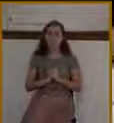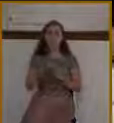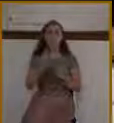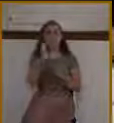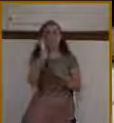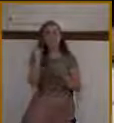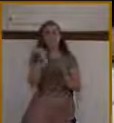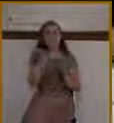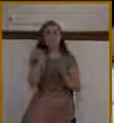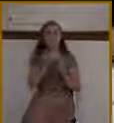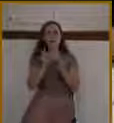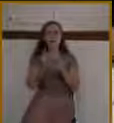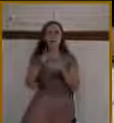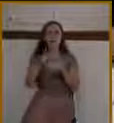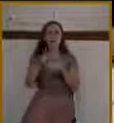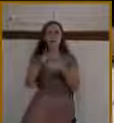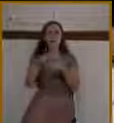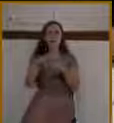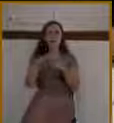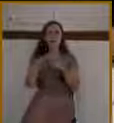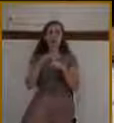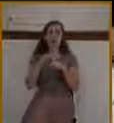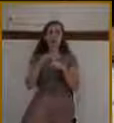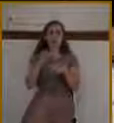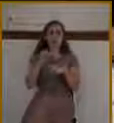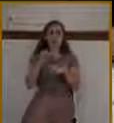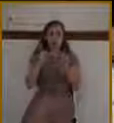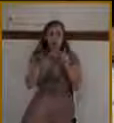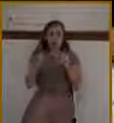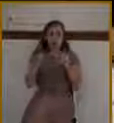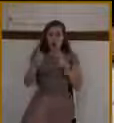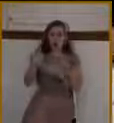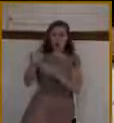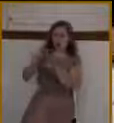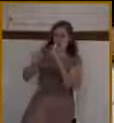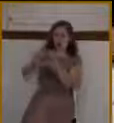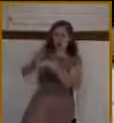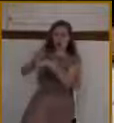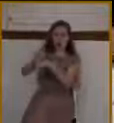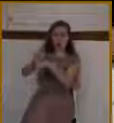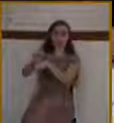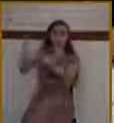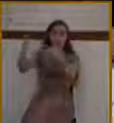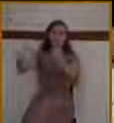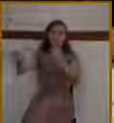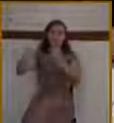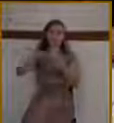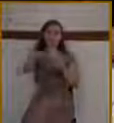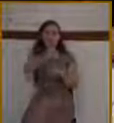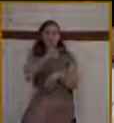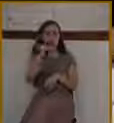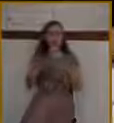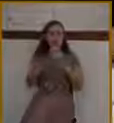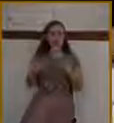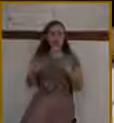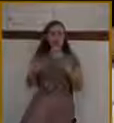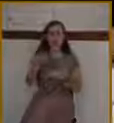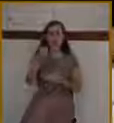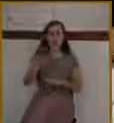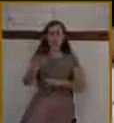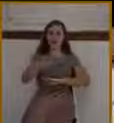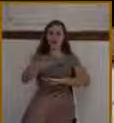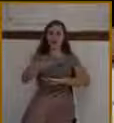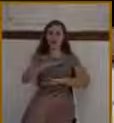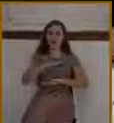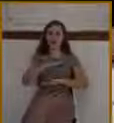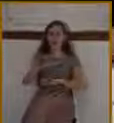people had rebuilt the temple, but after they built it, they weren't very happy. You know why? Because the temple that they